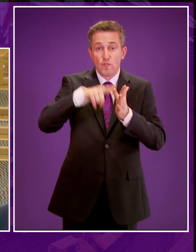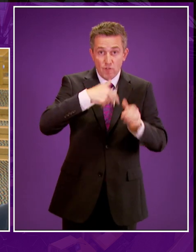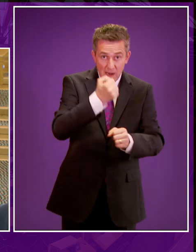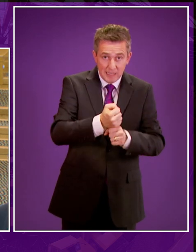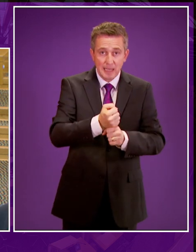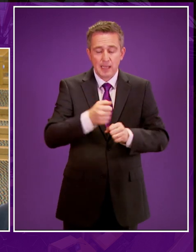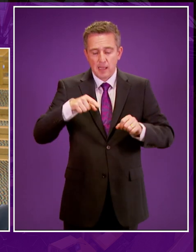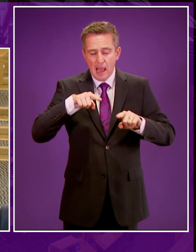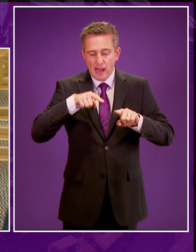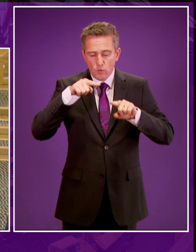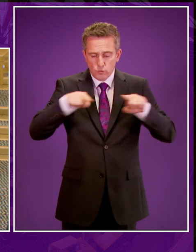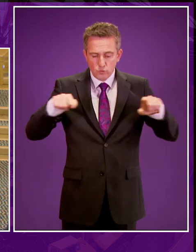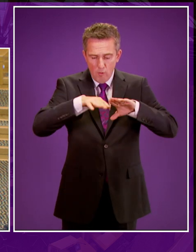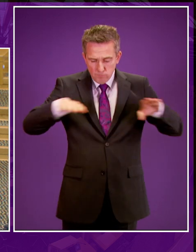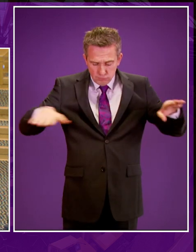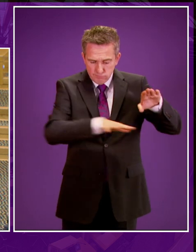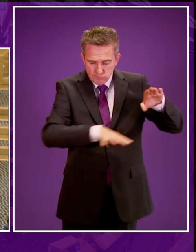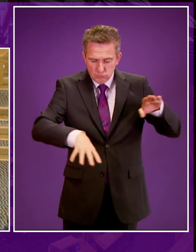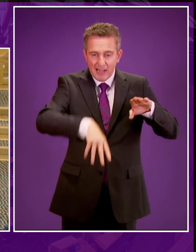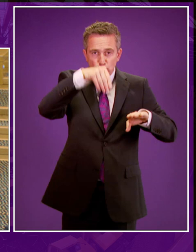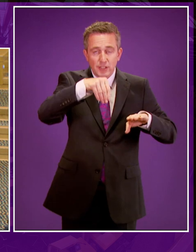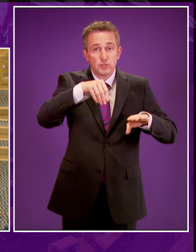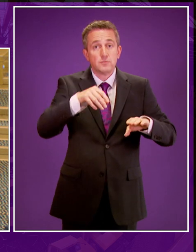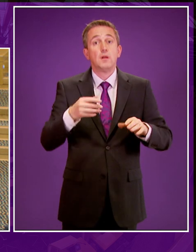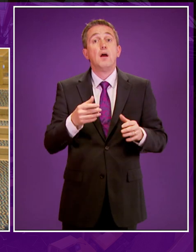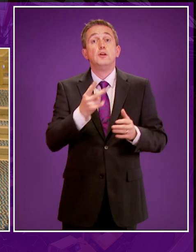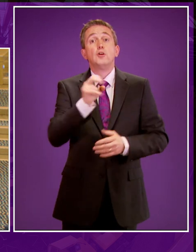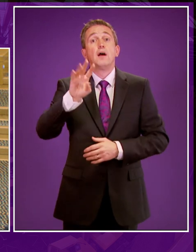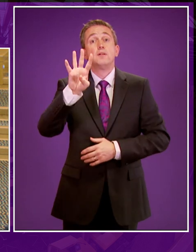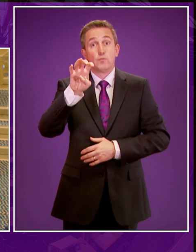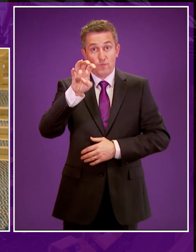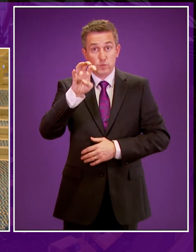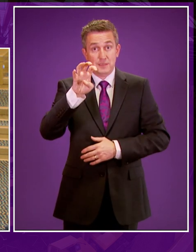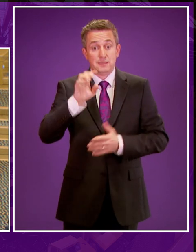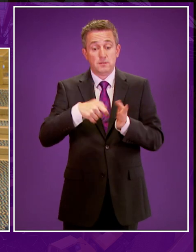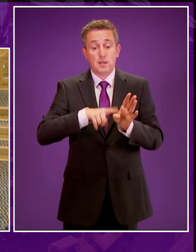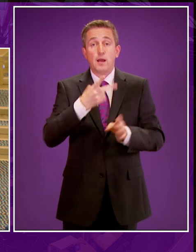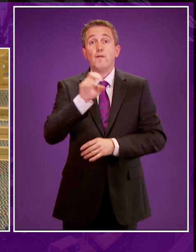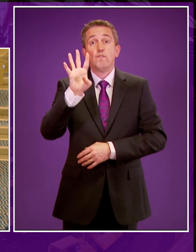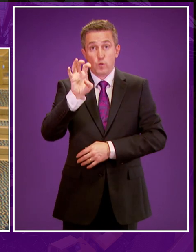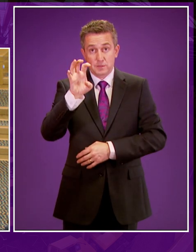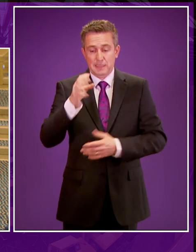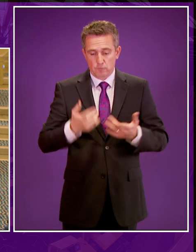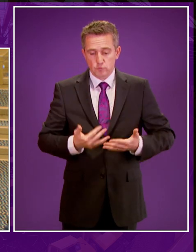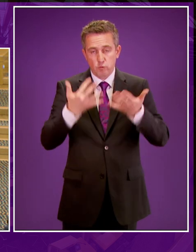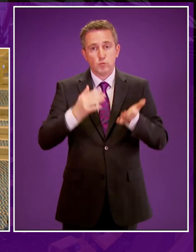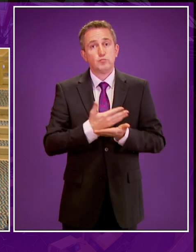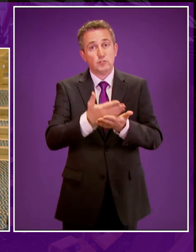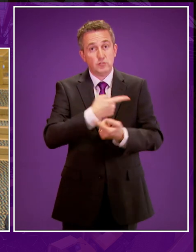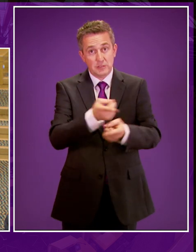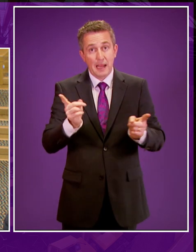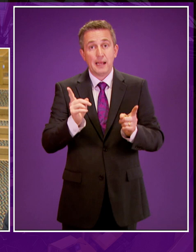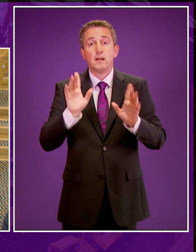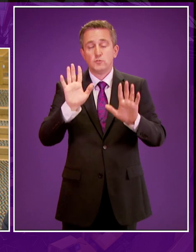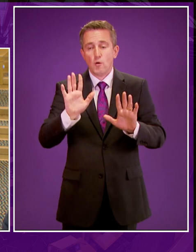coal bed methane extraction. The panel reported its findings in July 2014. After carefully considering its findings, we introduced